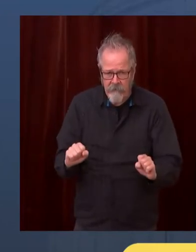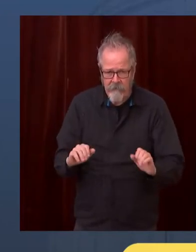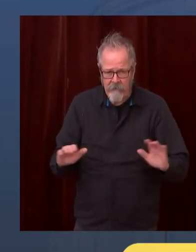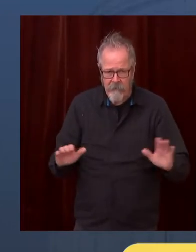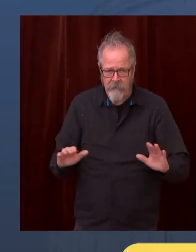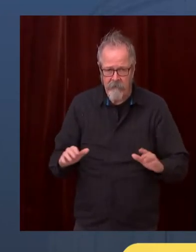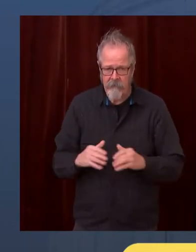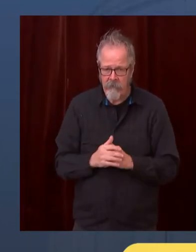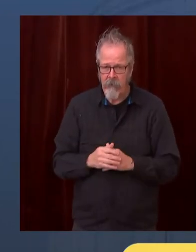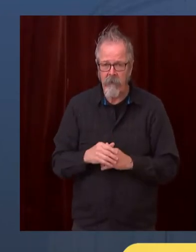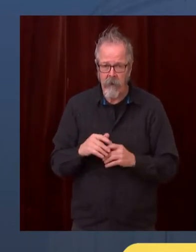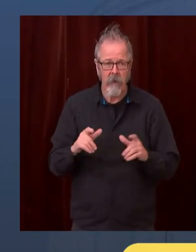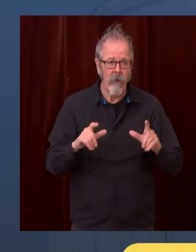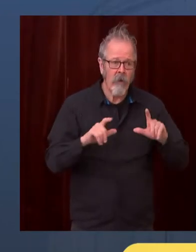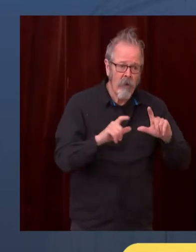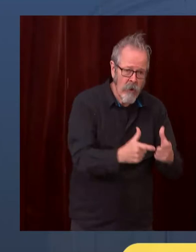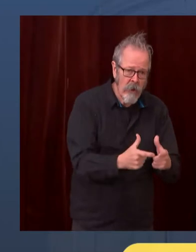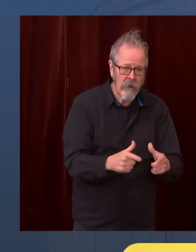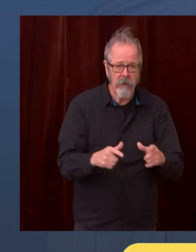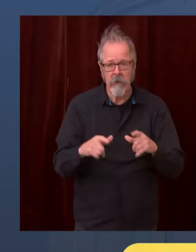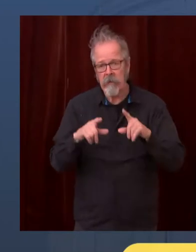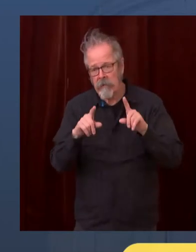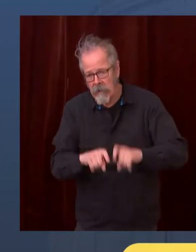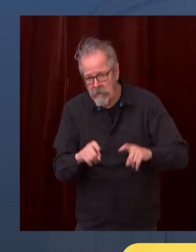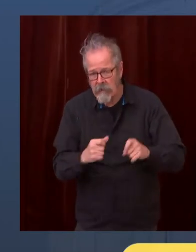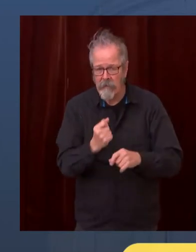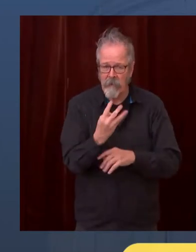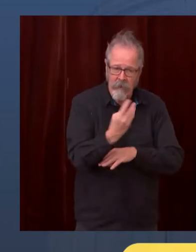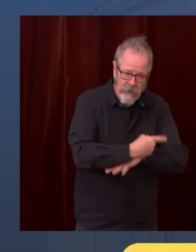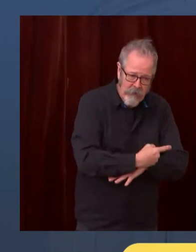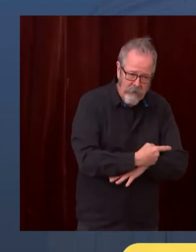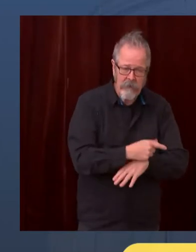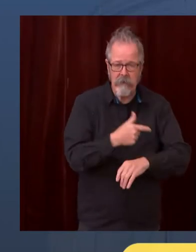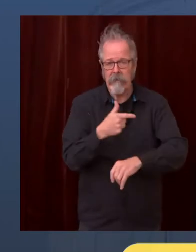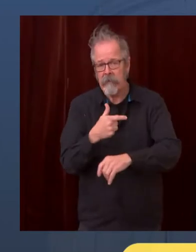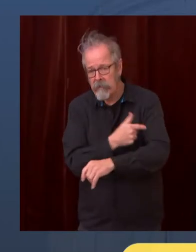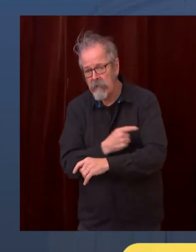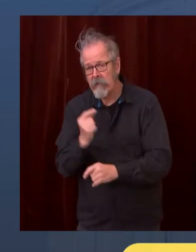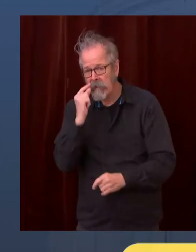don't know if we're positive and we can infect our best friends even though we love them and our relatives.